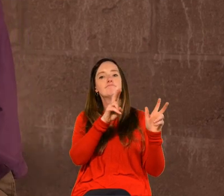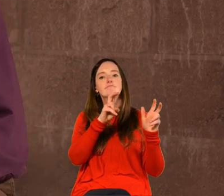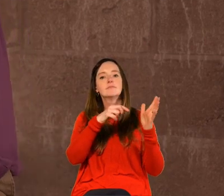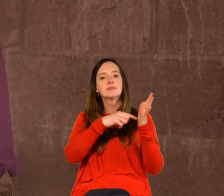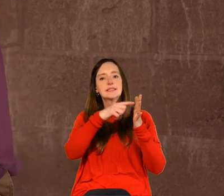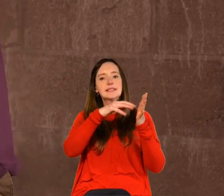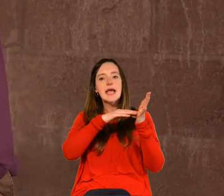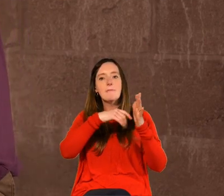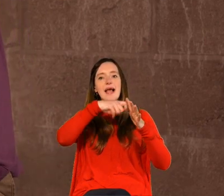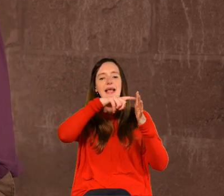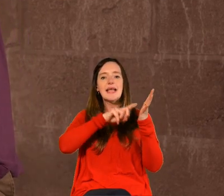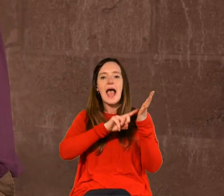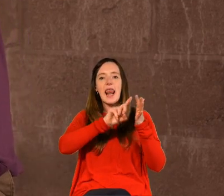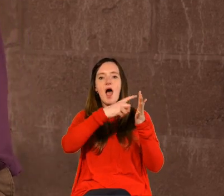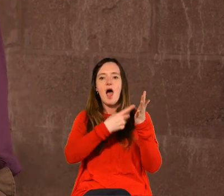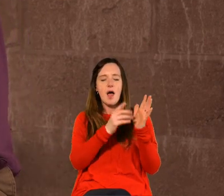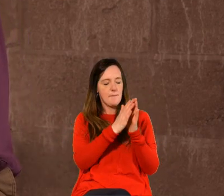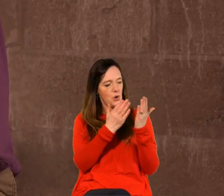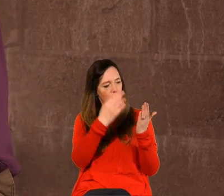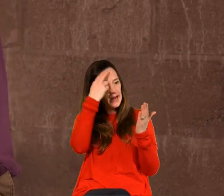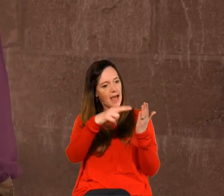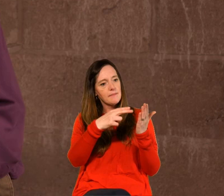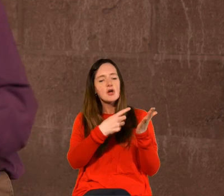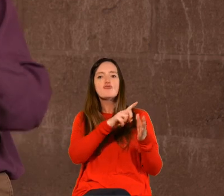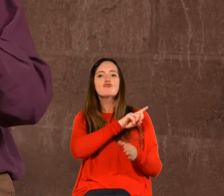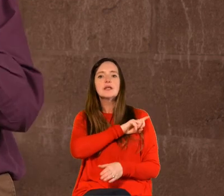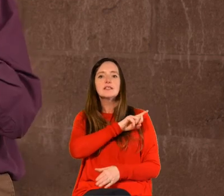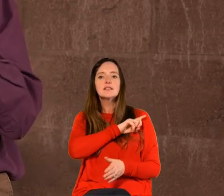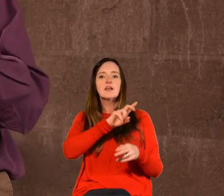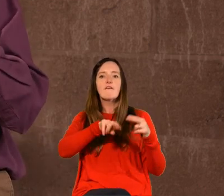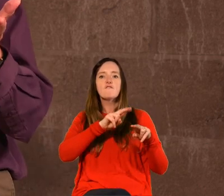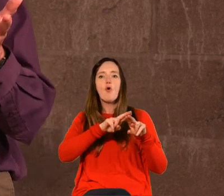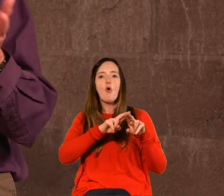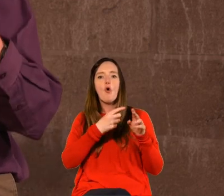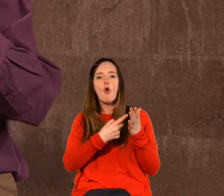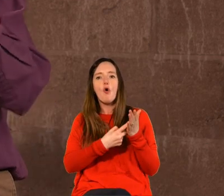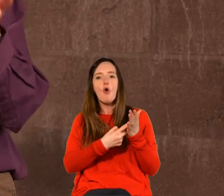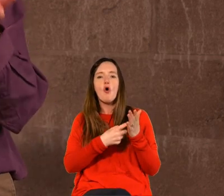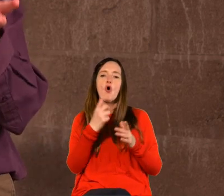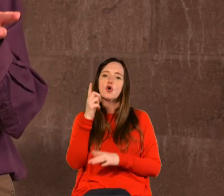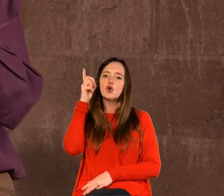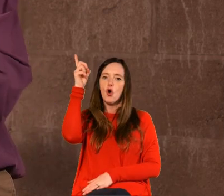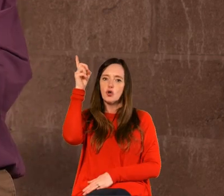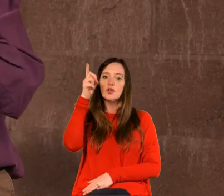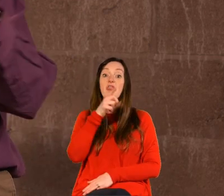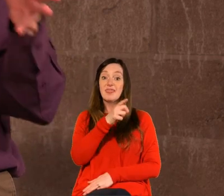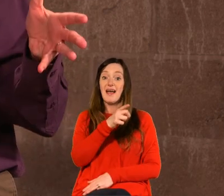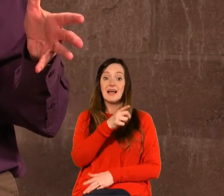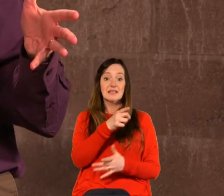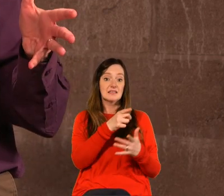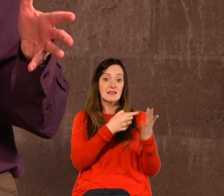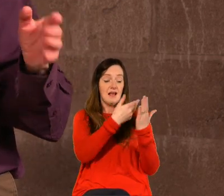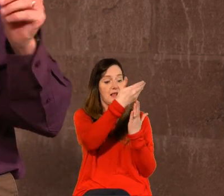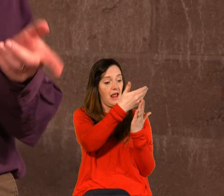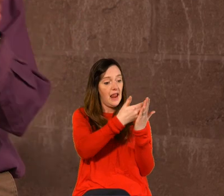for god uh that came up uh almost 20 years ago now i believe but what's interesting that book deals with a very common objections that people raised to the